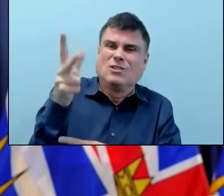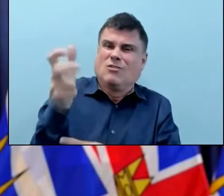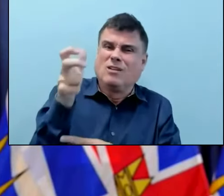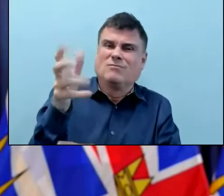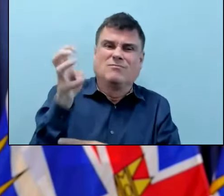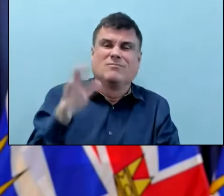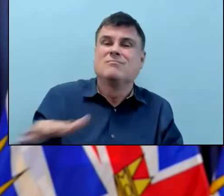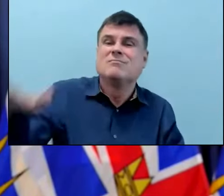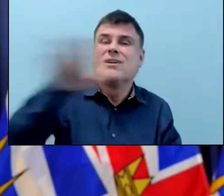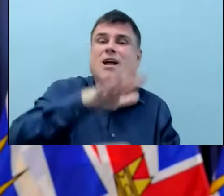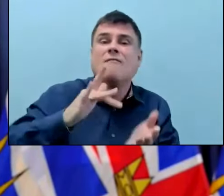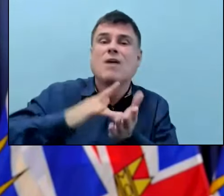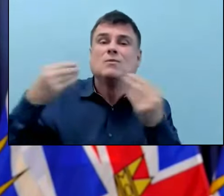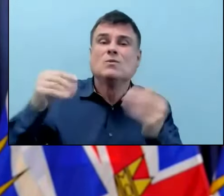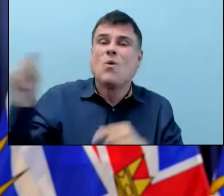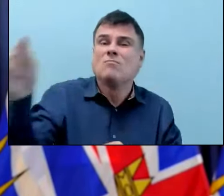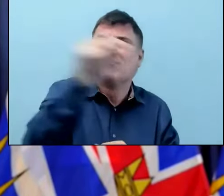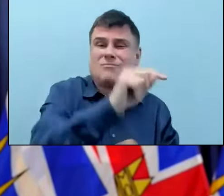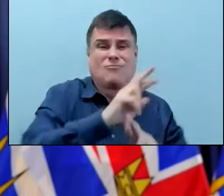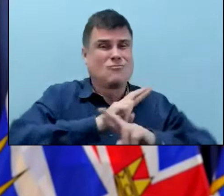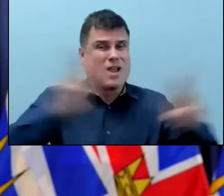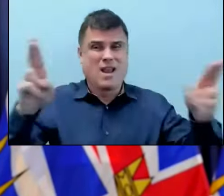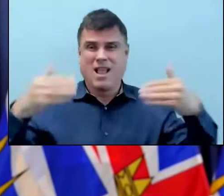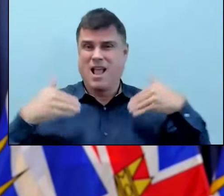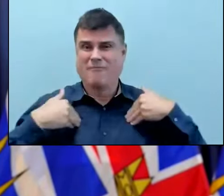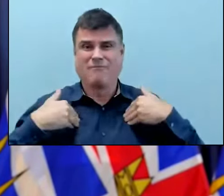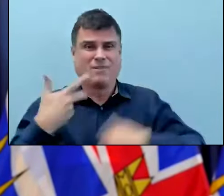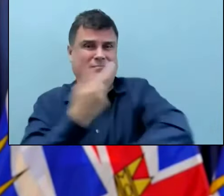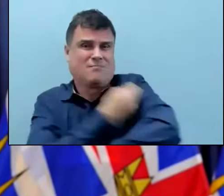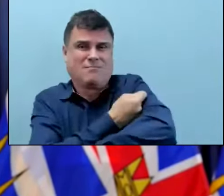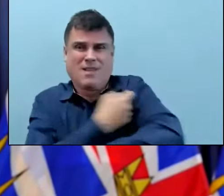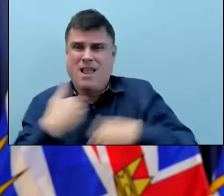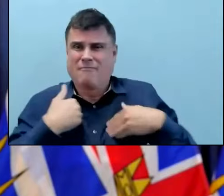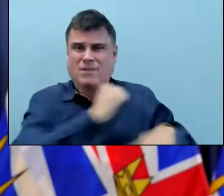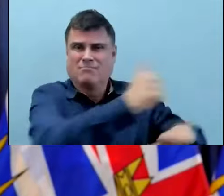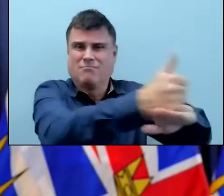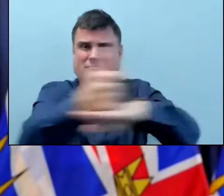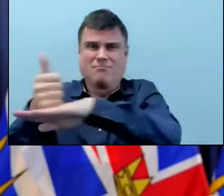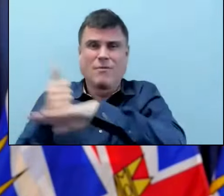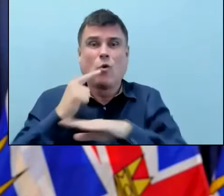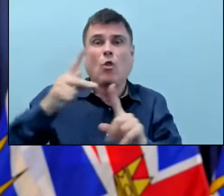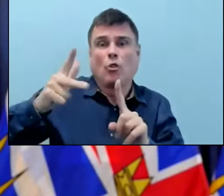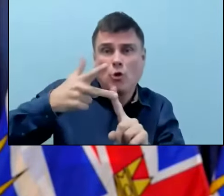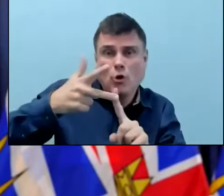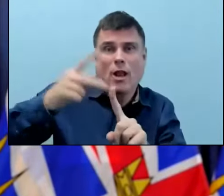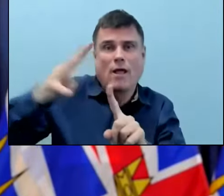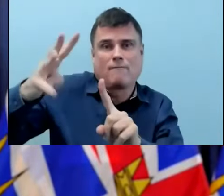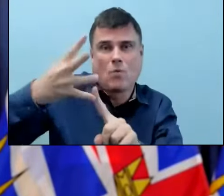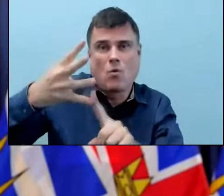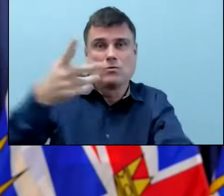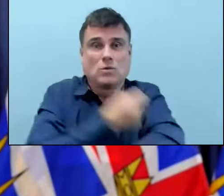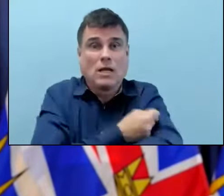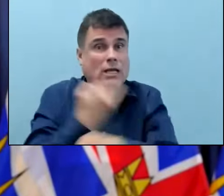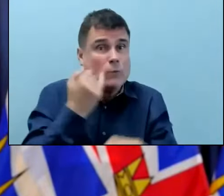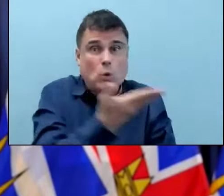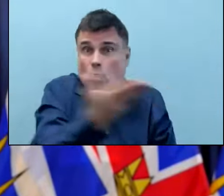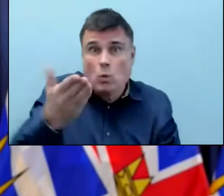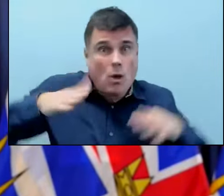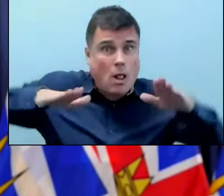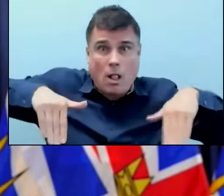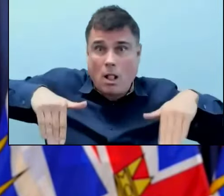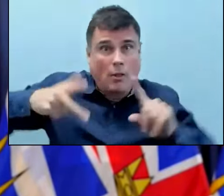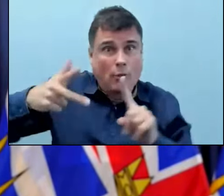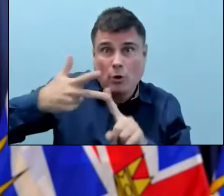.C. for booster doses vaccination and I encourage all of those who haven't got their booster and that's over the whole province